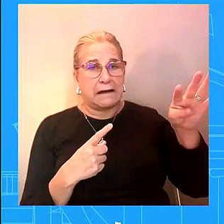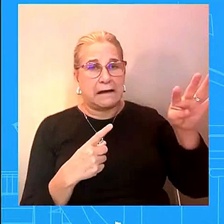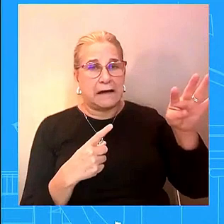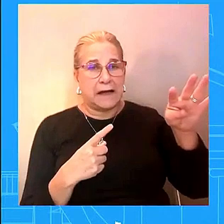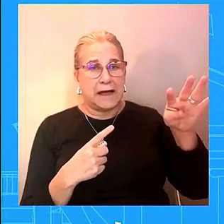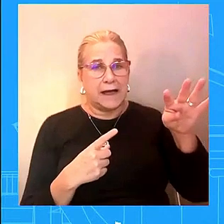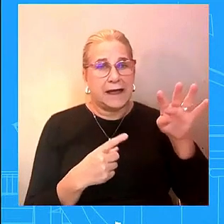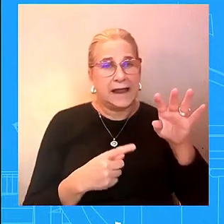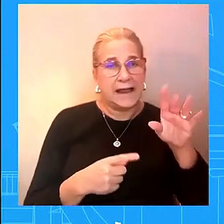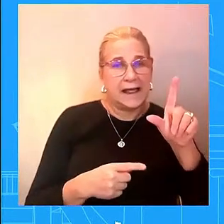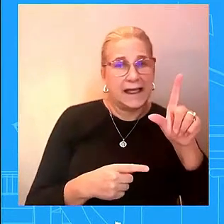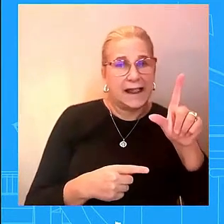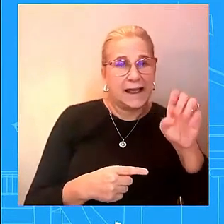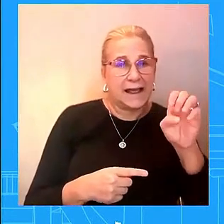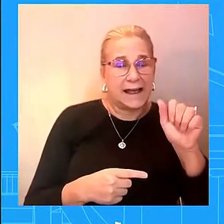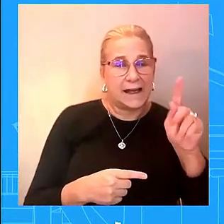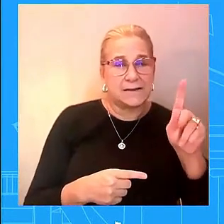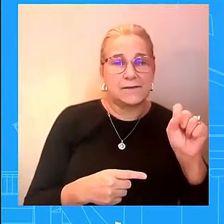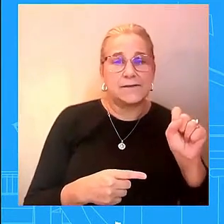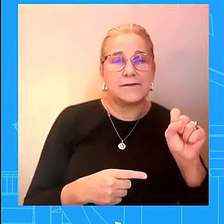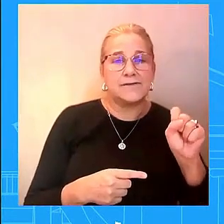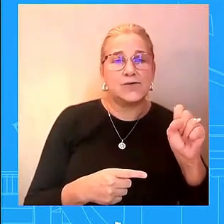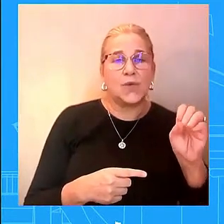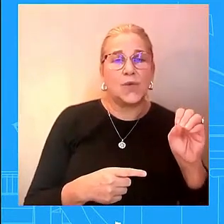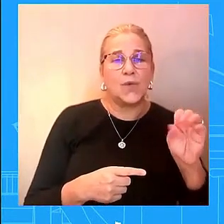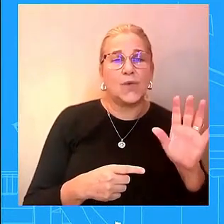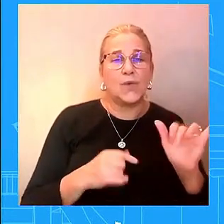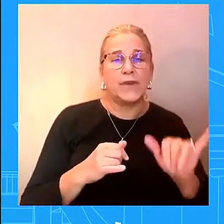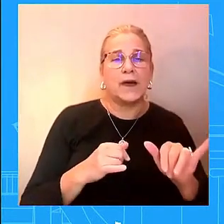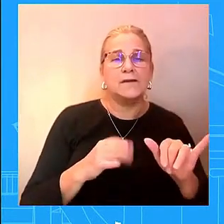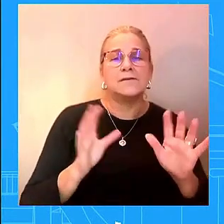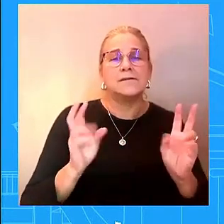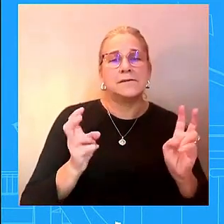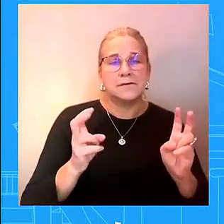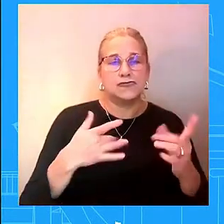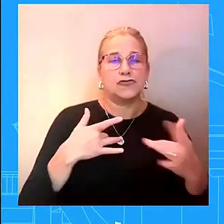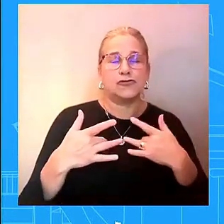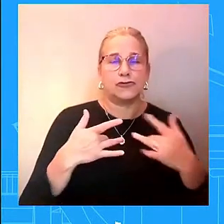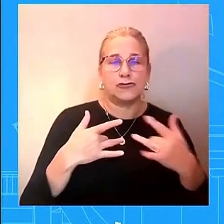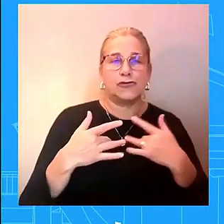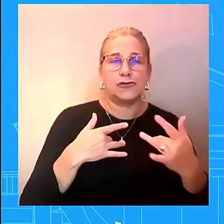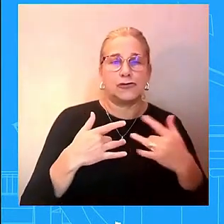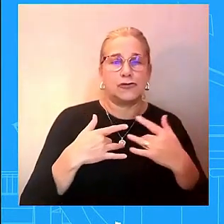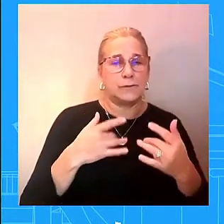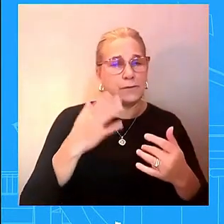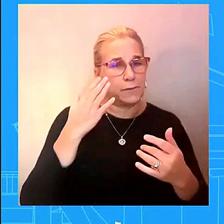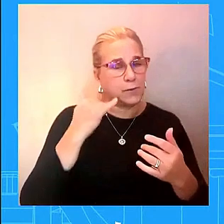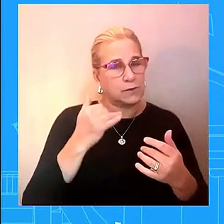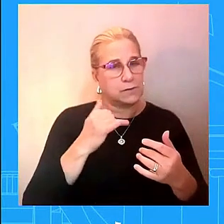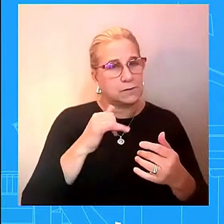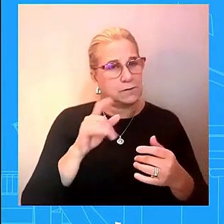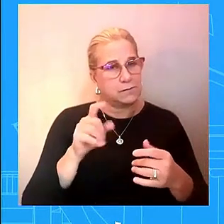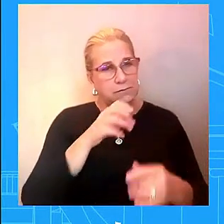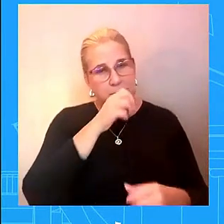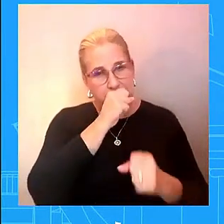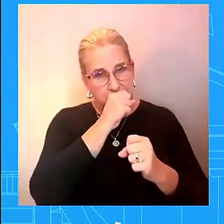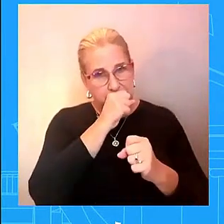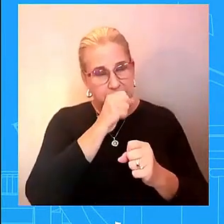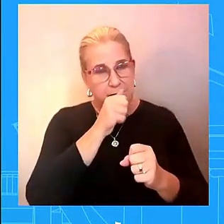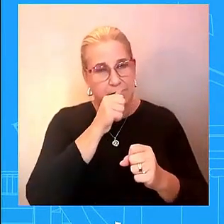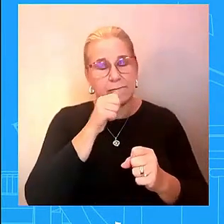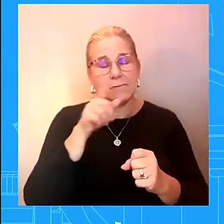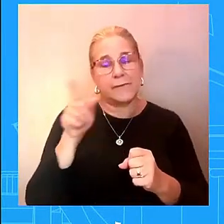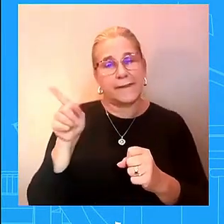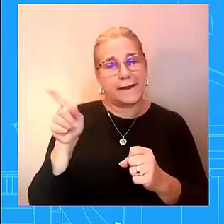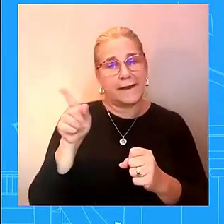of course it is concerning uh we have the appropriate authorities who are looking into this uh on our side of things and i'm going to